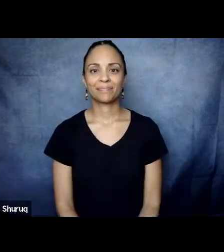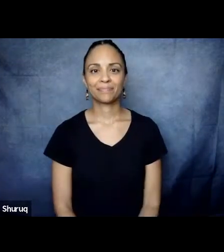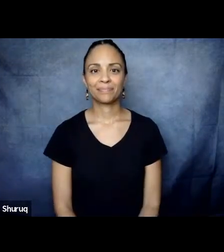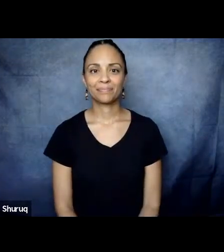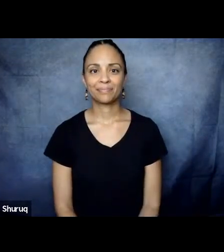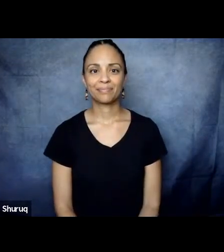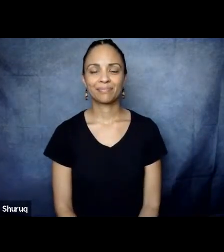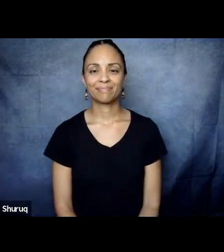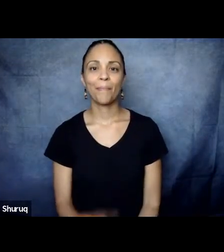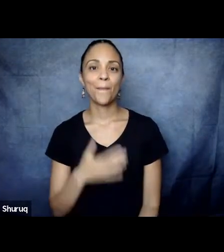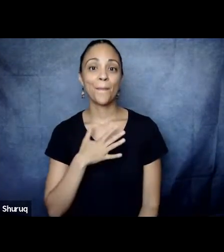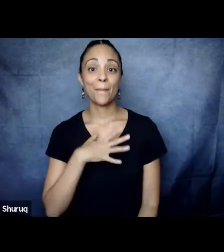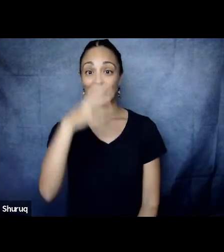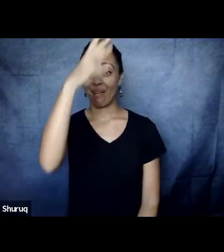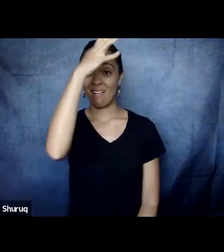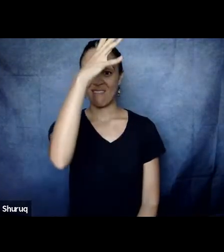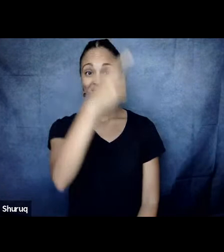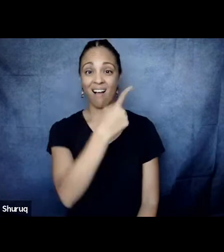I made a good choice.